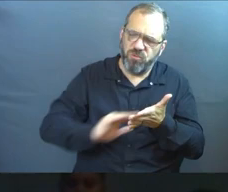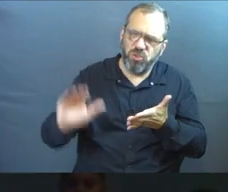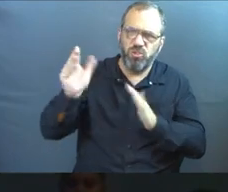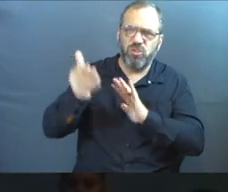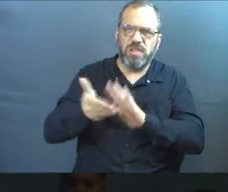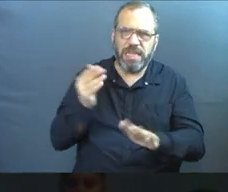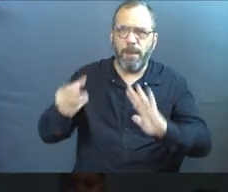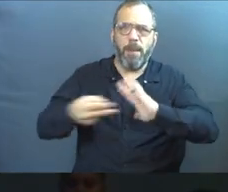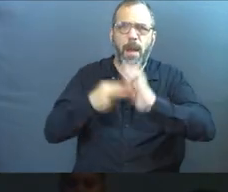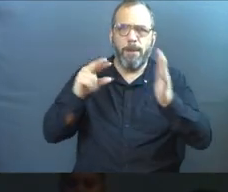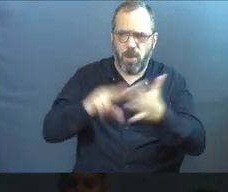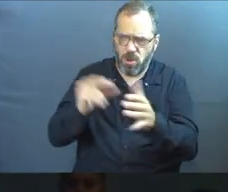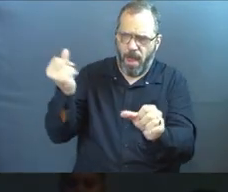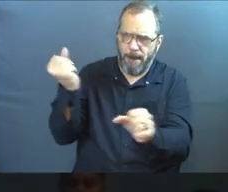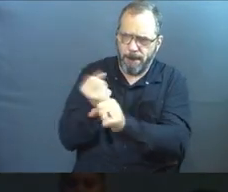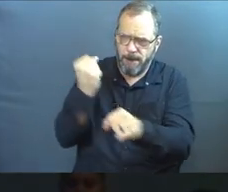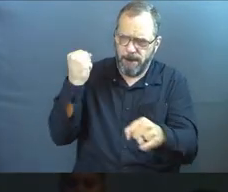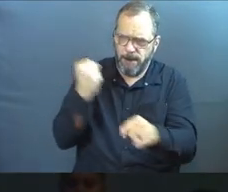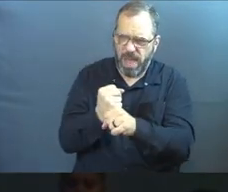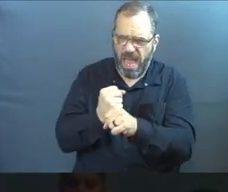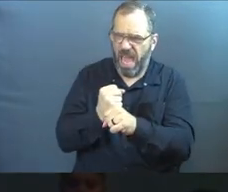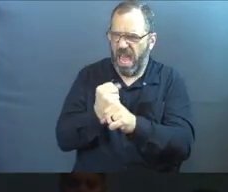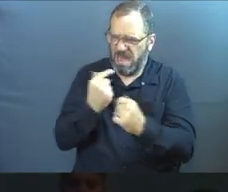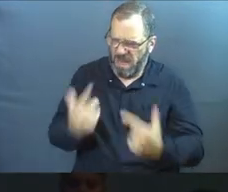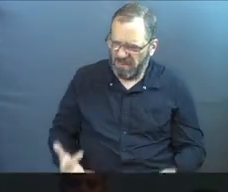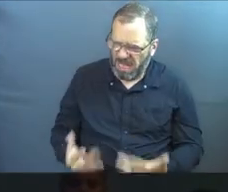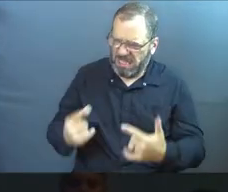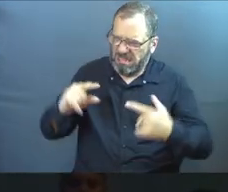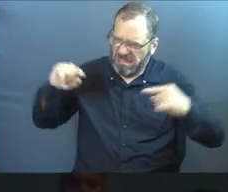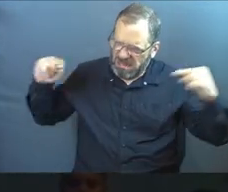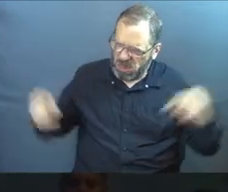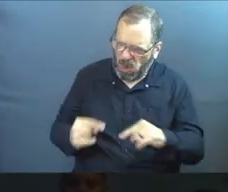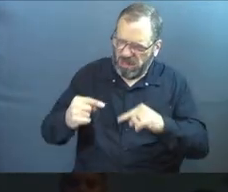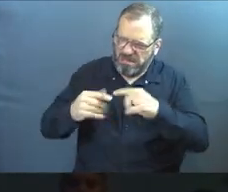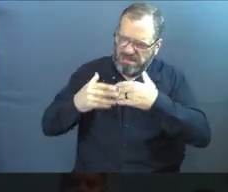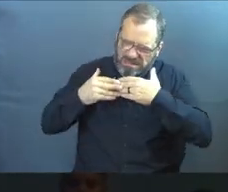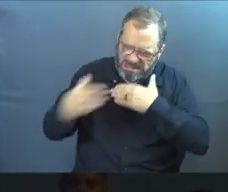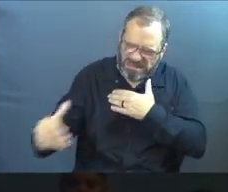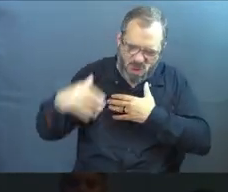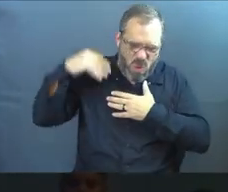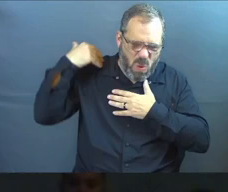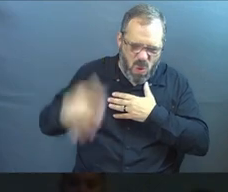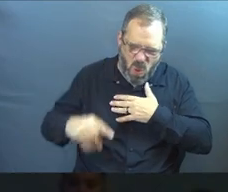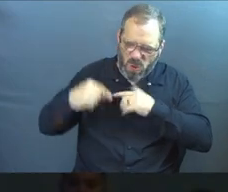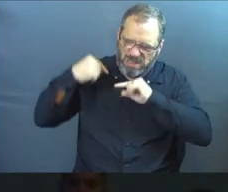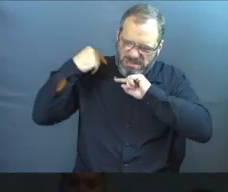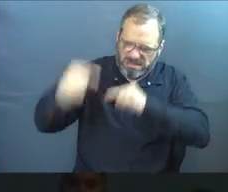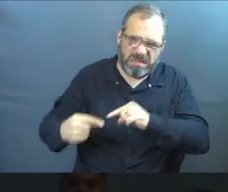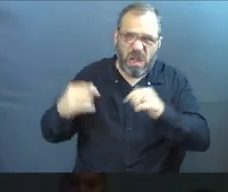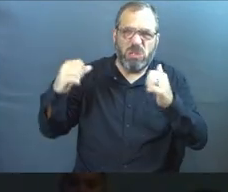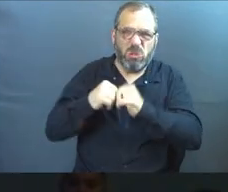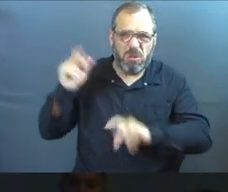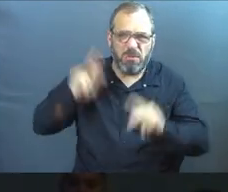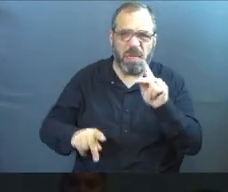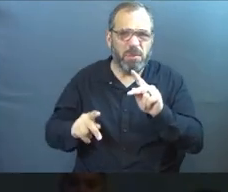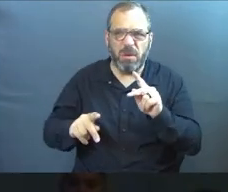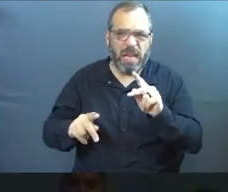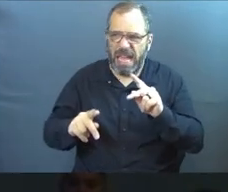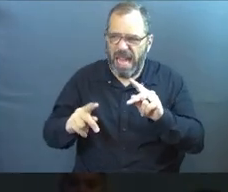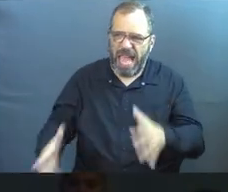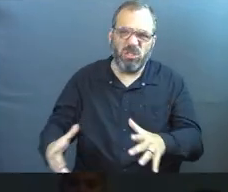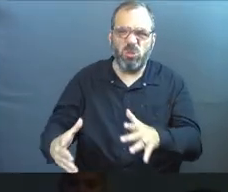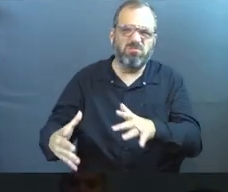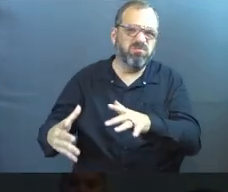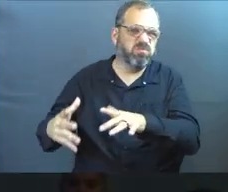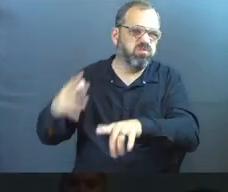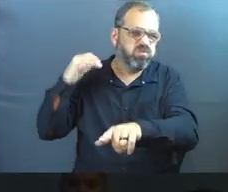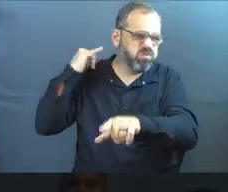intentionally creating unending pain and torture in every way that he possibly could to people. And you have railed